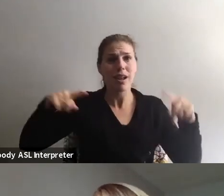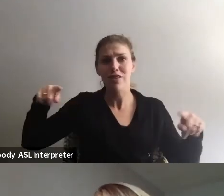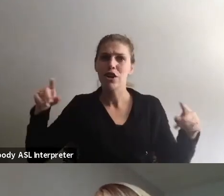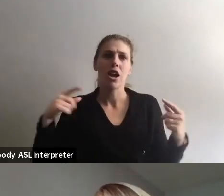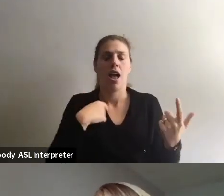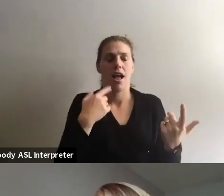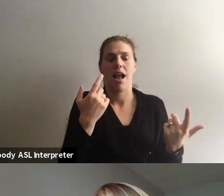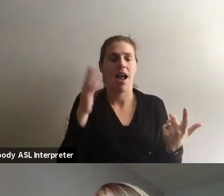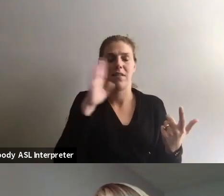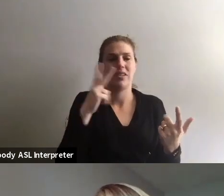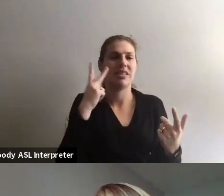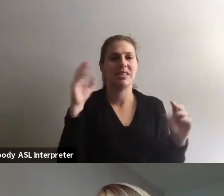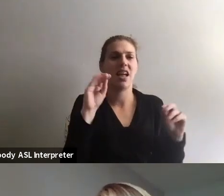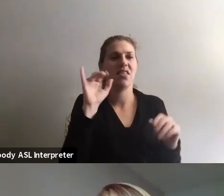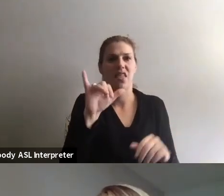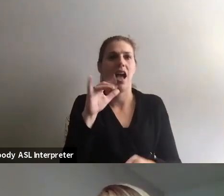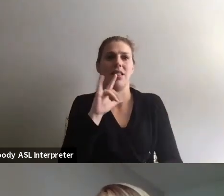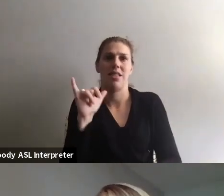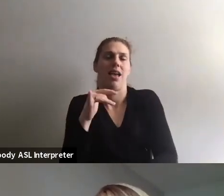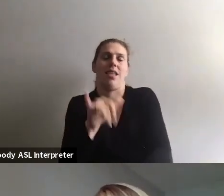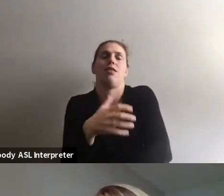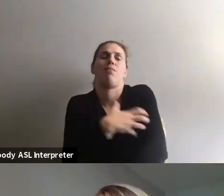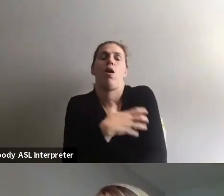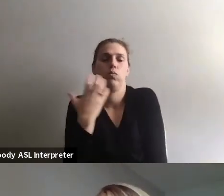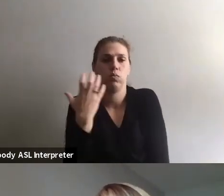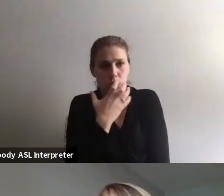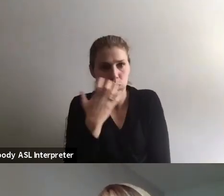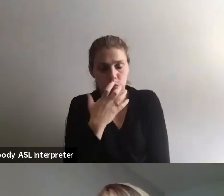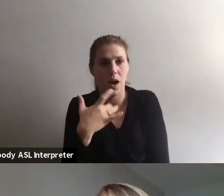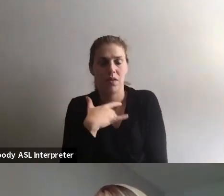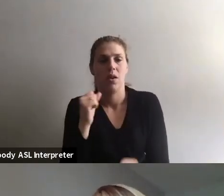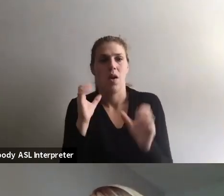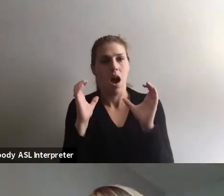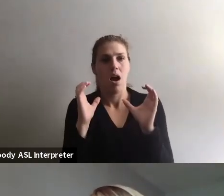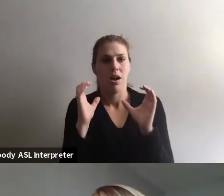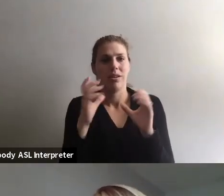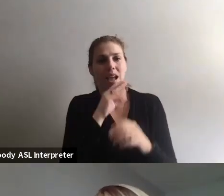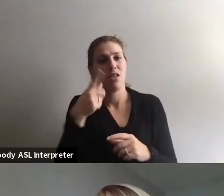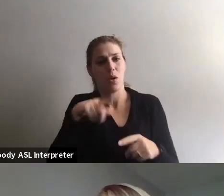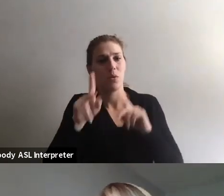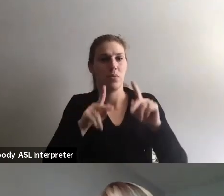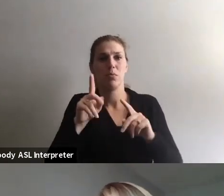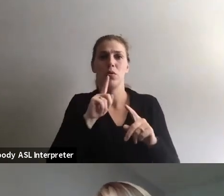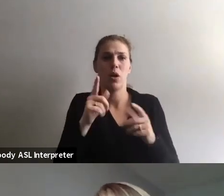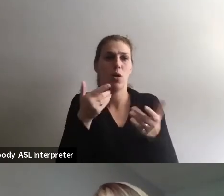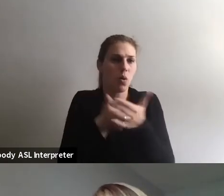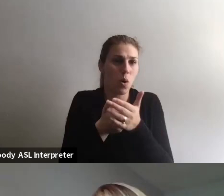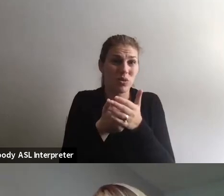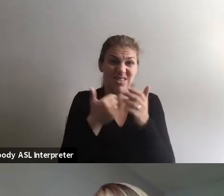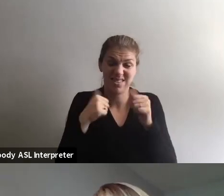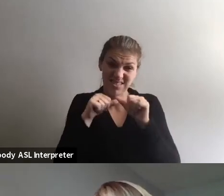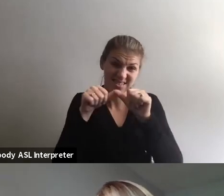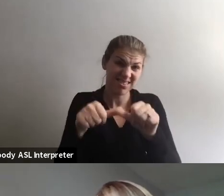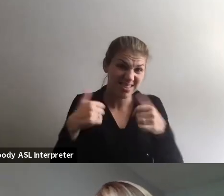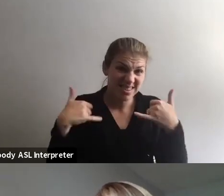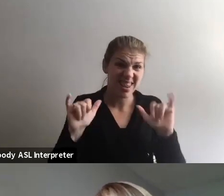never seen anything so powerful in my entire life. It was incredible. And these people are so close still to this day.